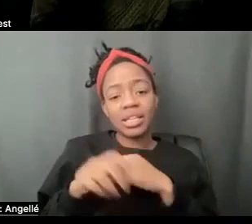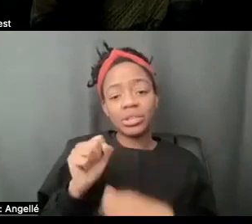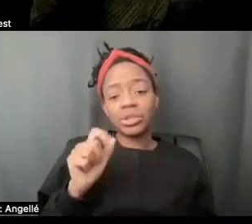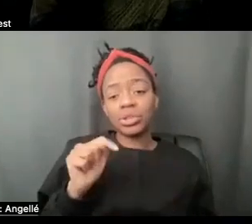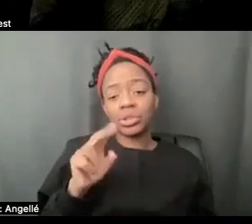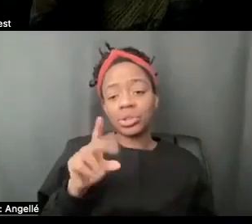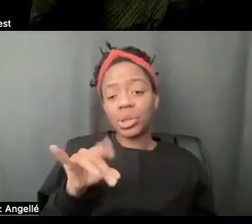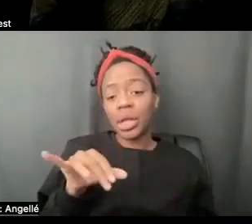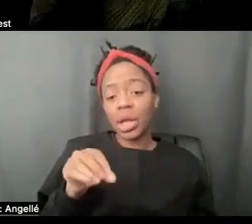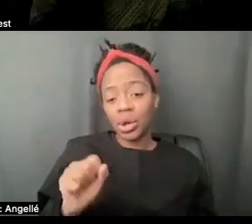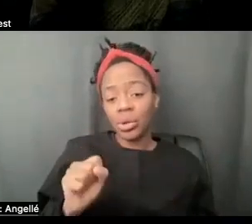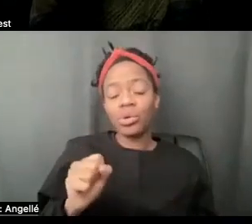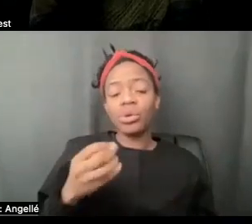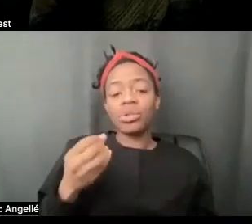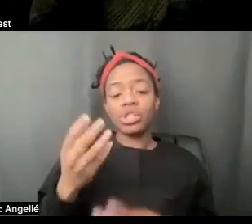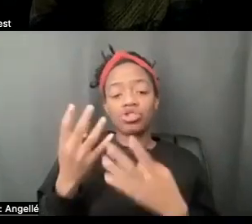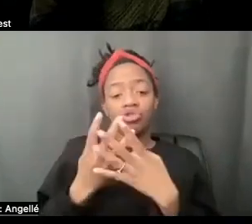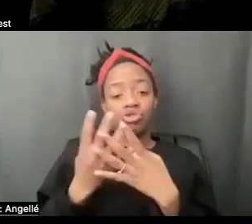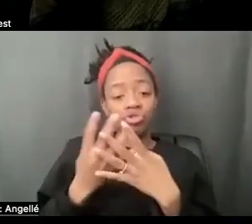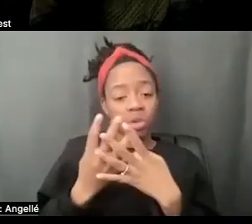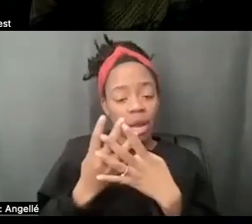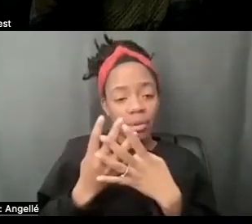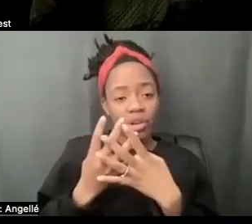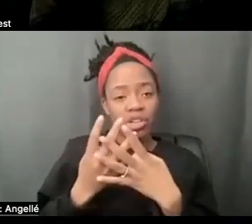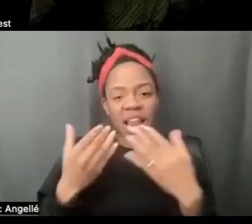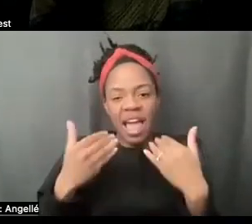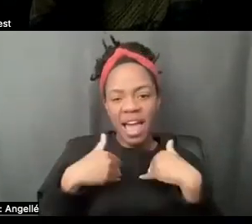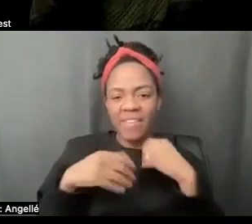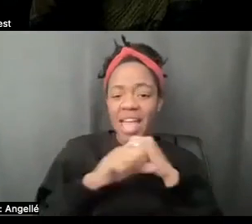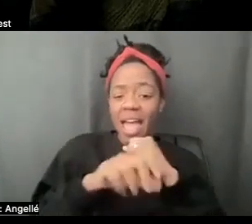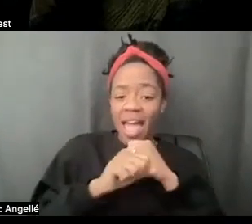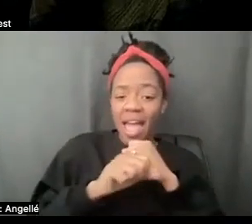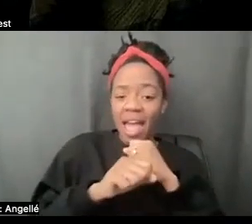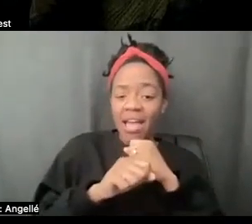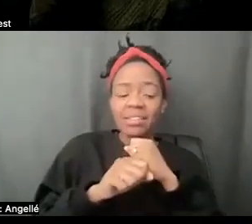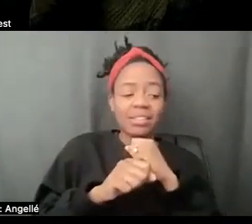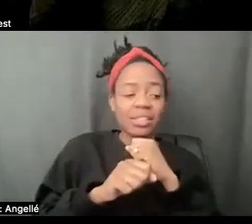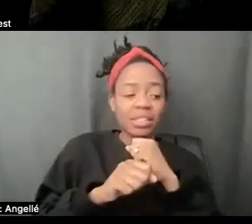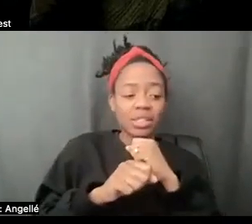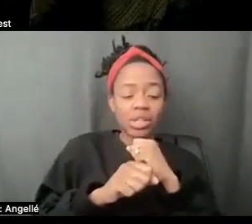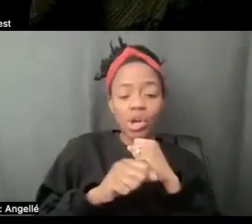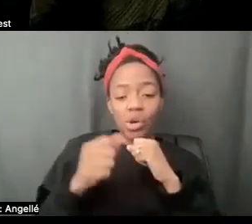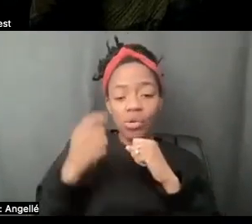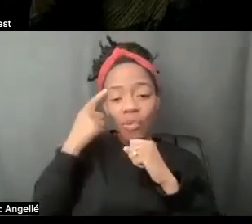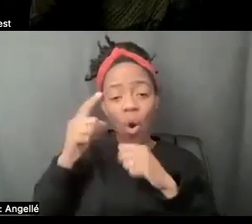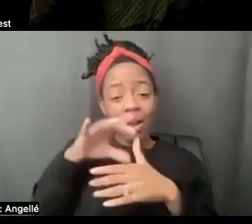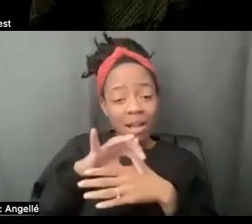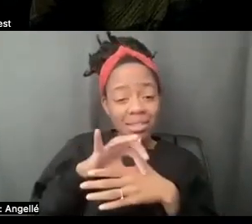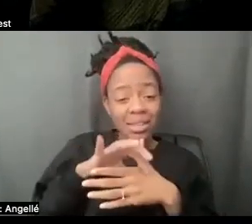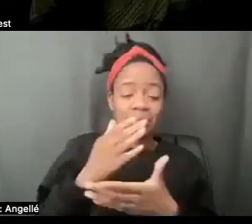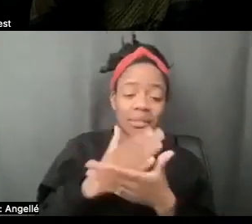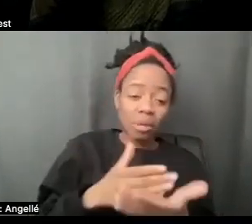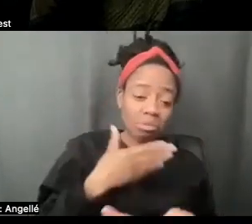you know, streamers that put massive ad campaigns behind a lot of content. And some of that's good and some of it's